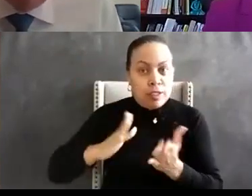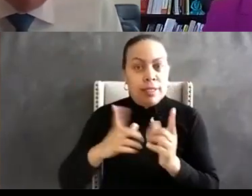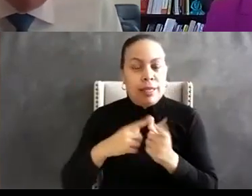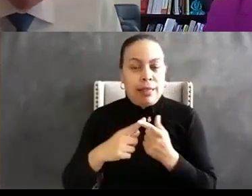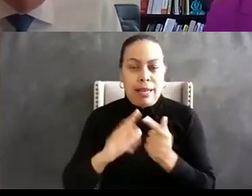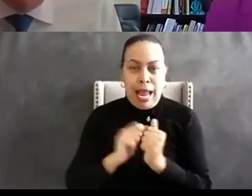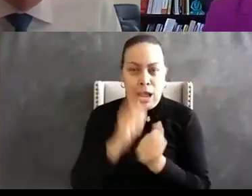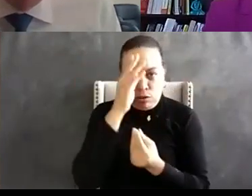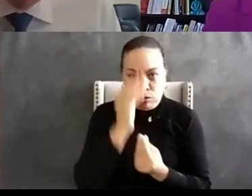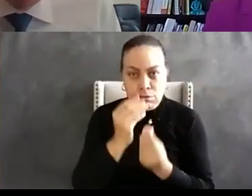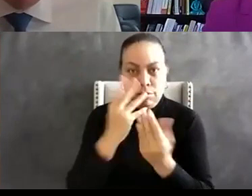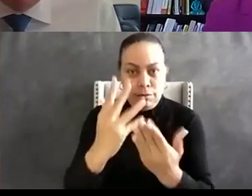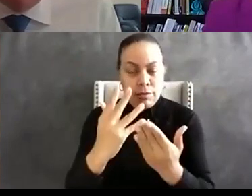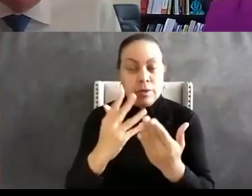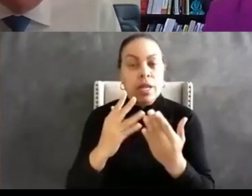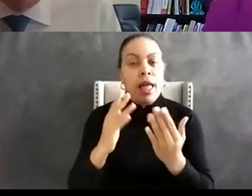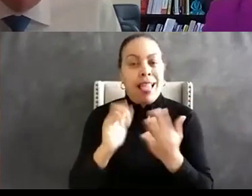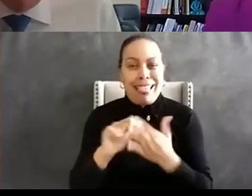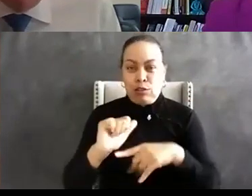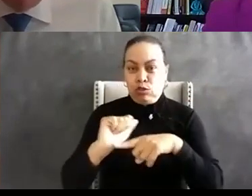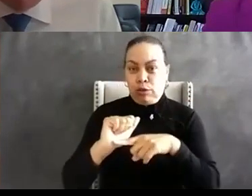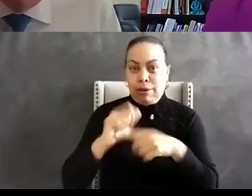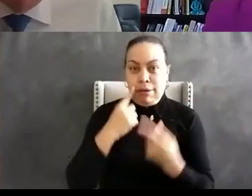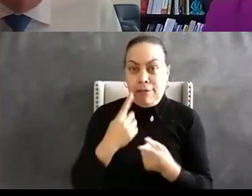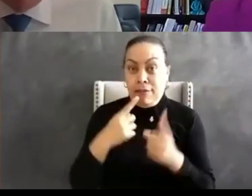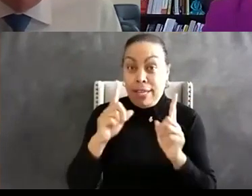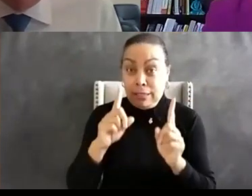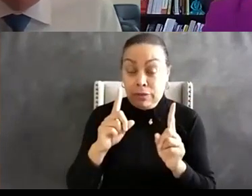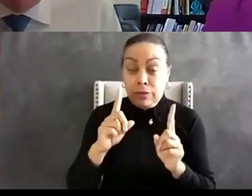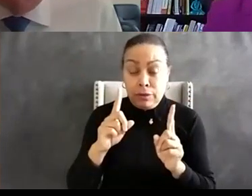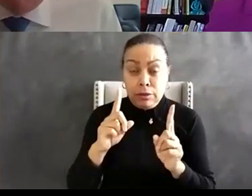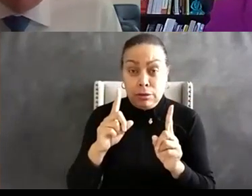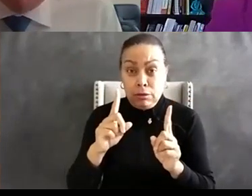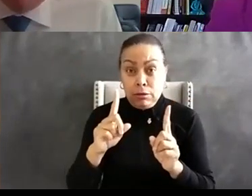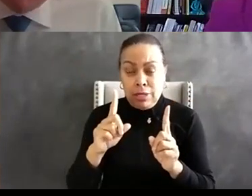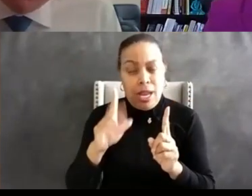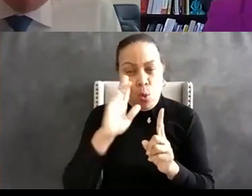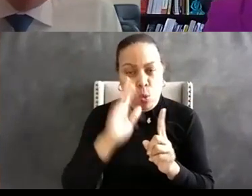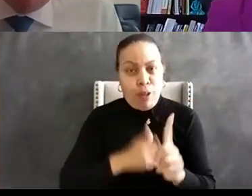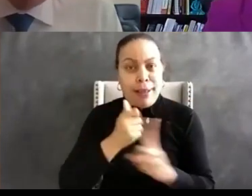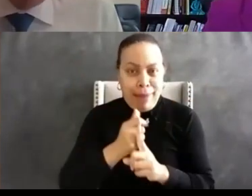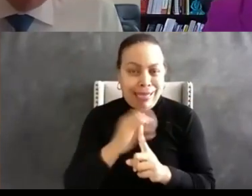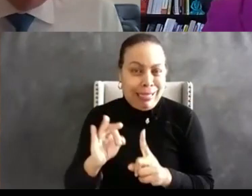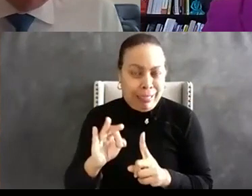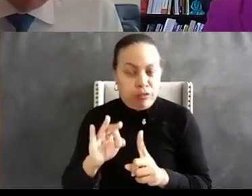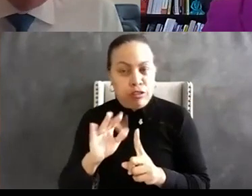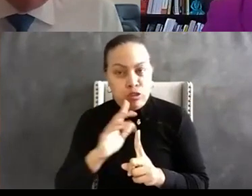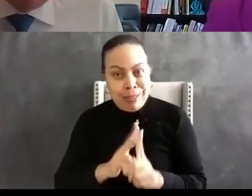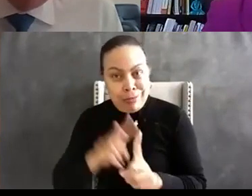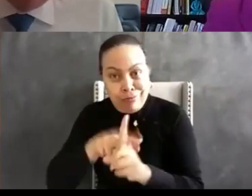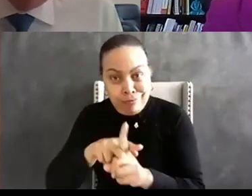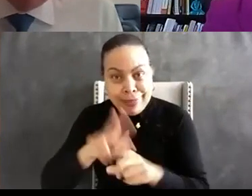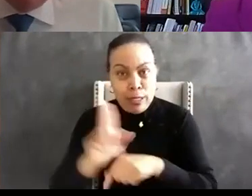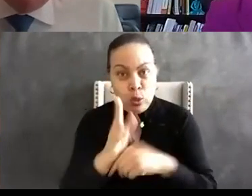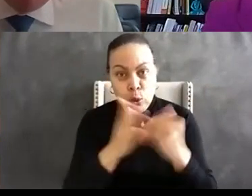of this training is truly going to have an impact on whether it's relevant or not or how it's approached um you